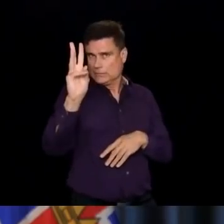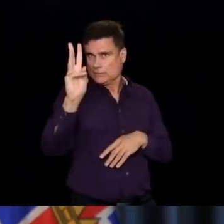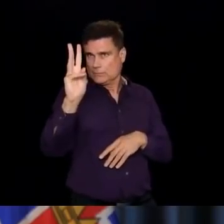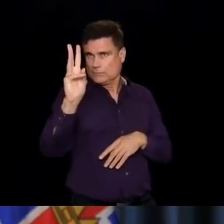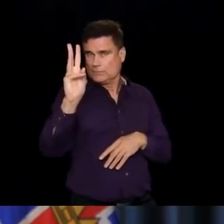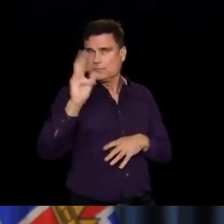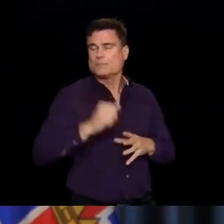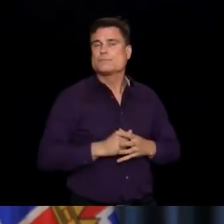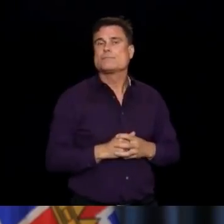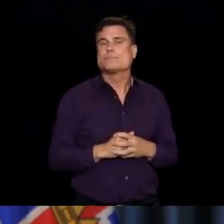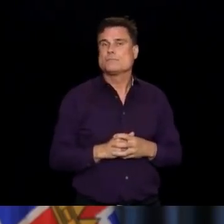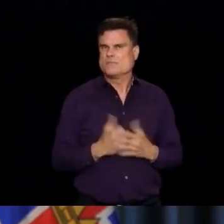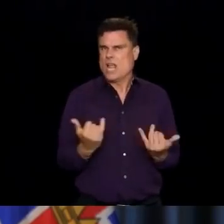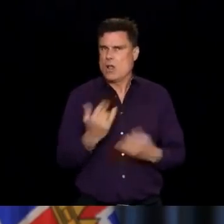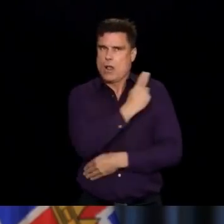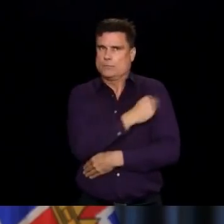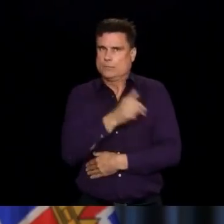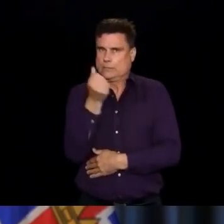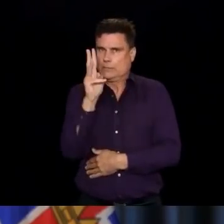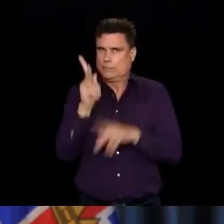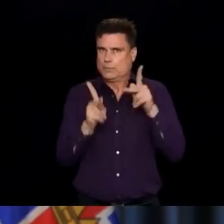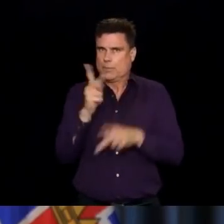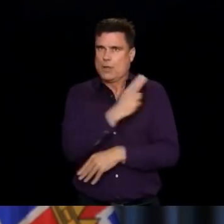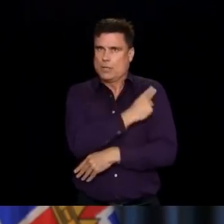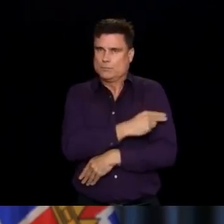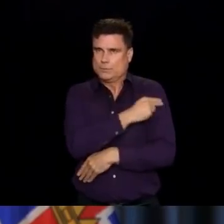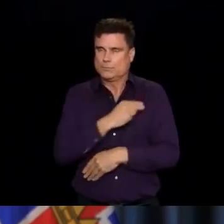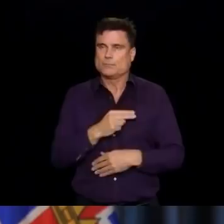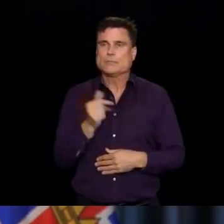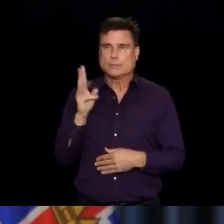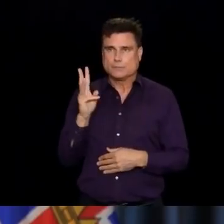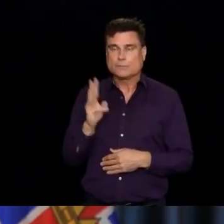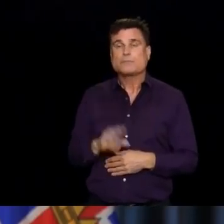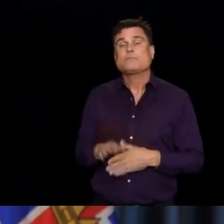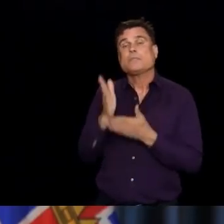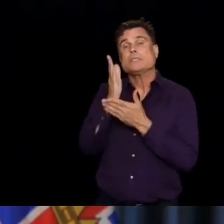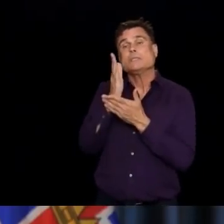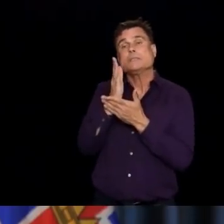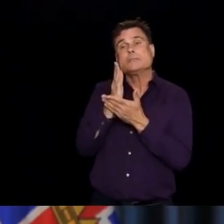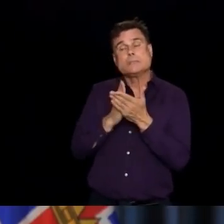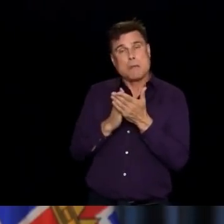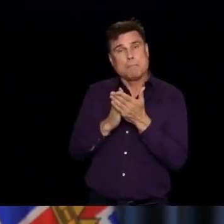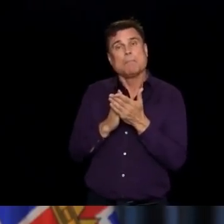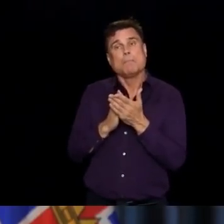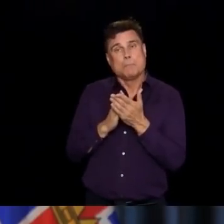outbreak at the Mission Memorial Hospital.